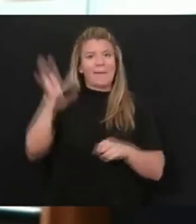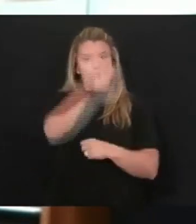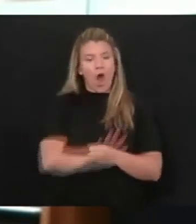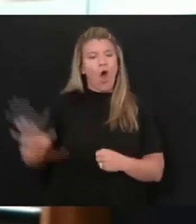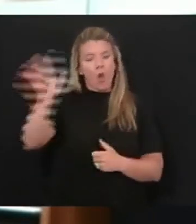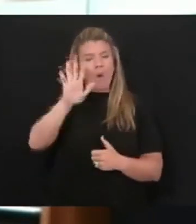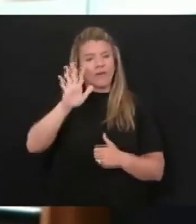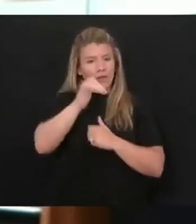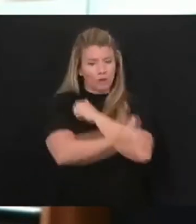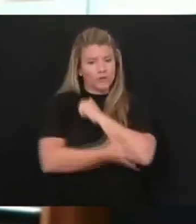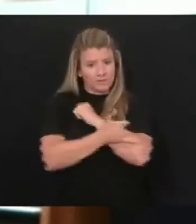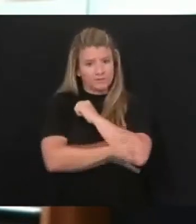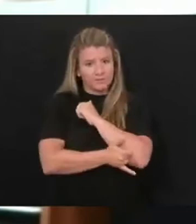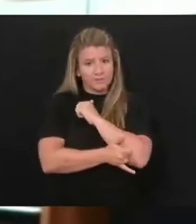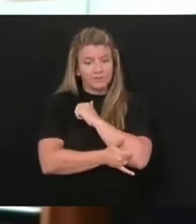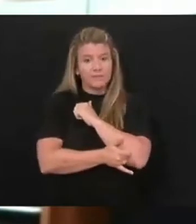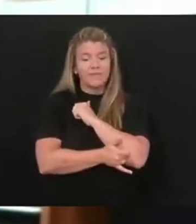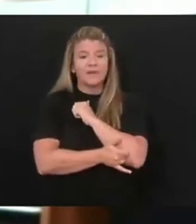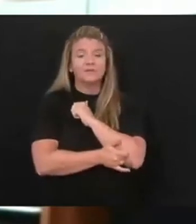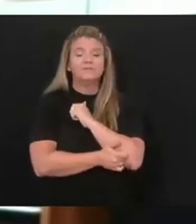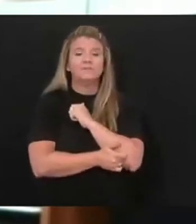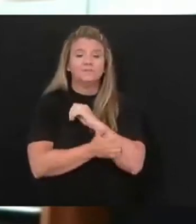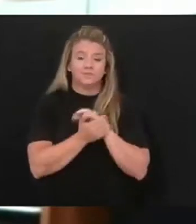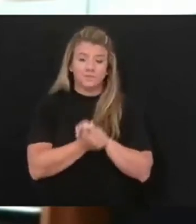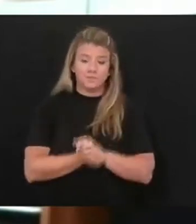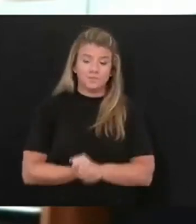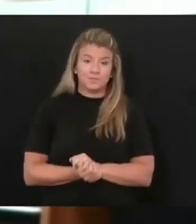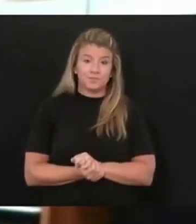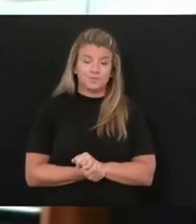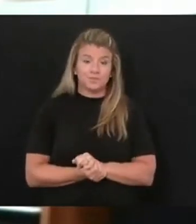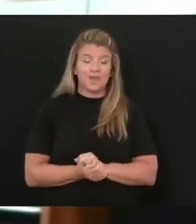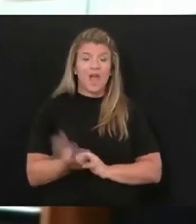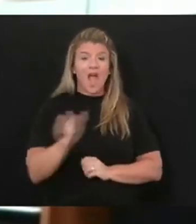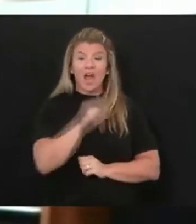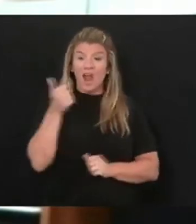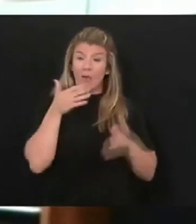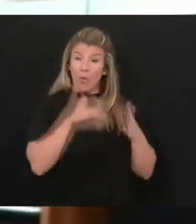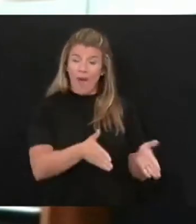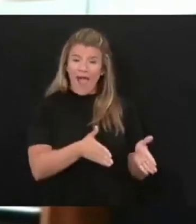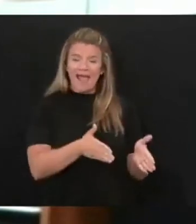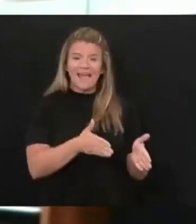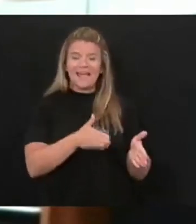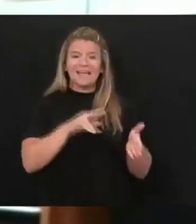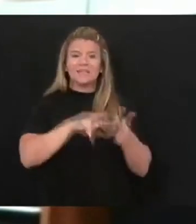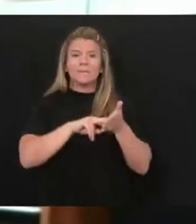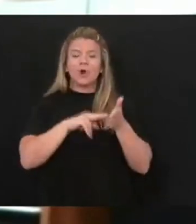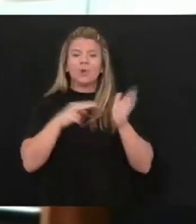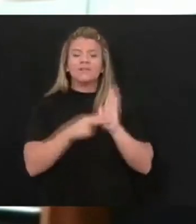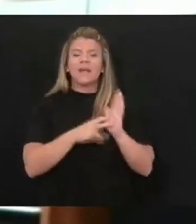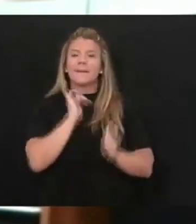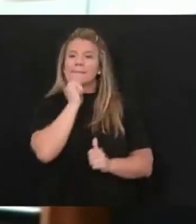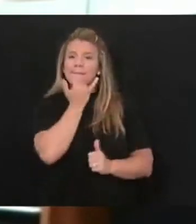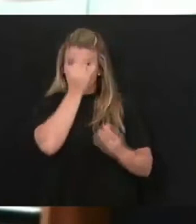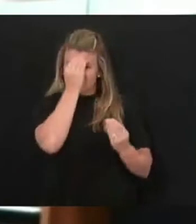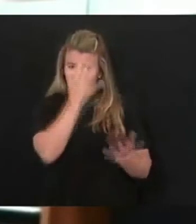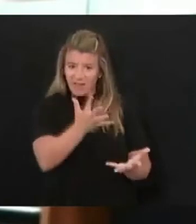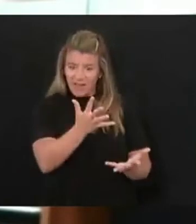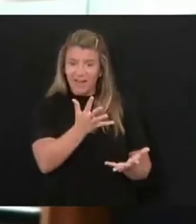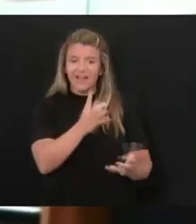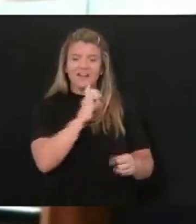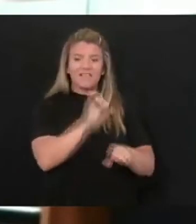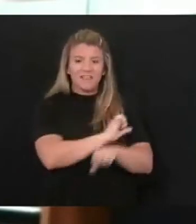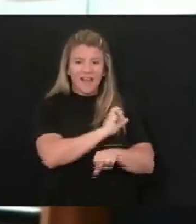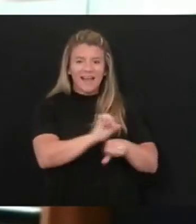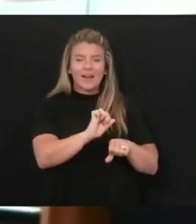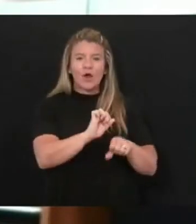across the country. Another common form of fraud is purposely misrepresenting a material fact to obtain or